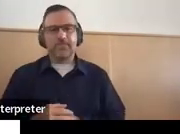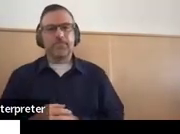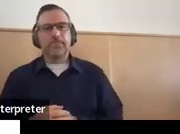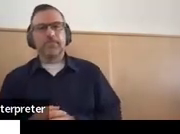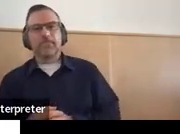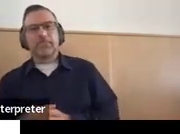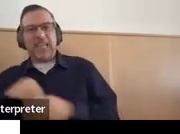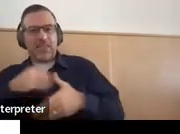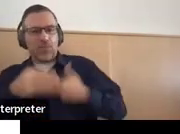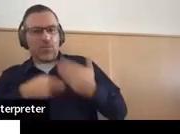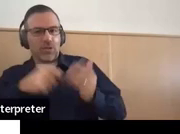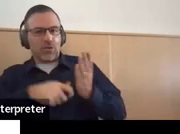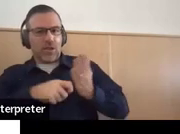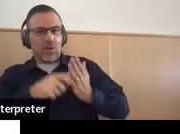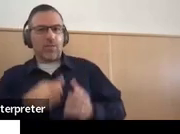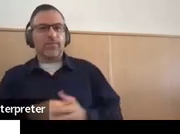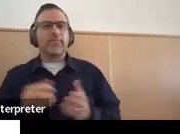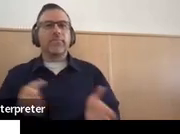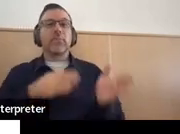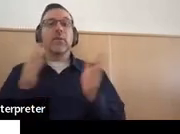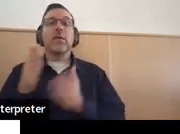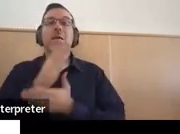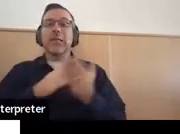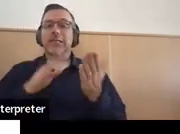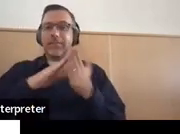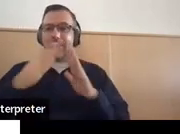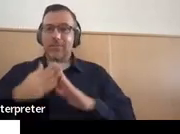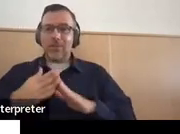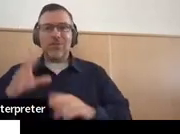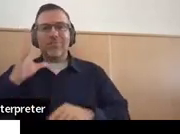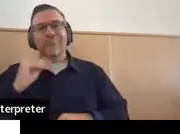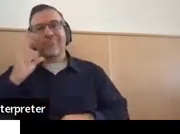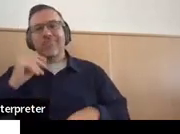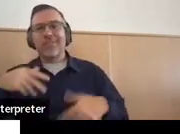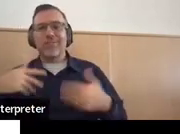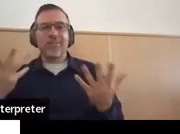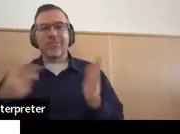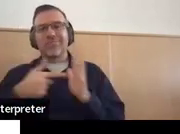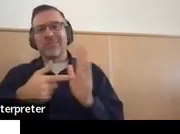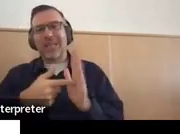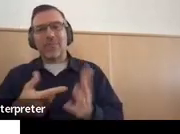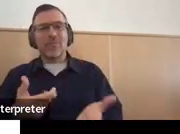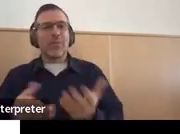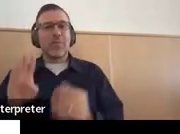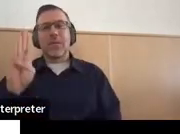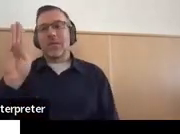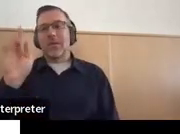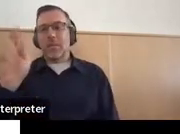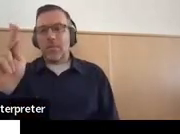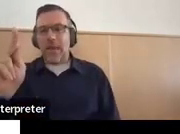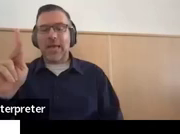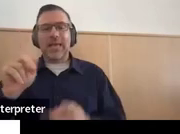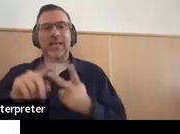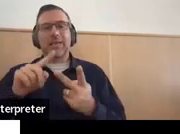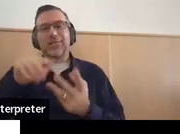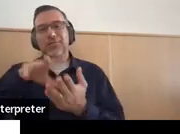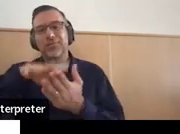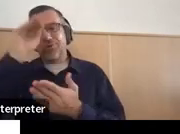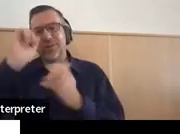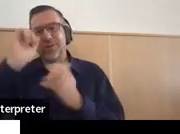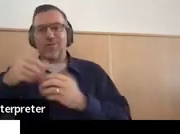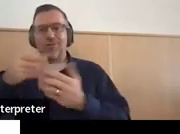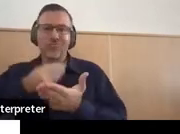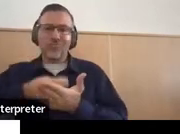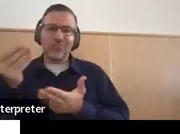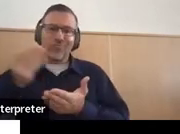So some community experiences, they could be banking, shopping, any community based work